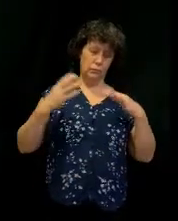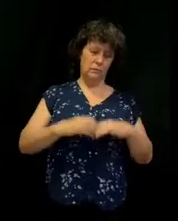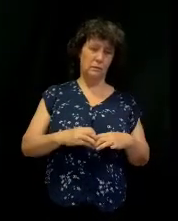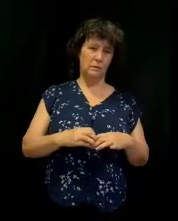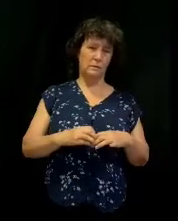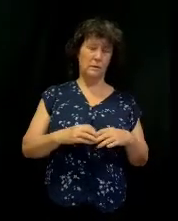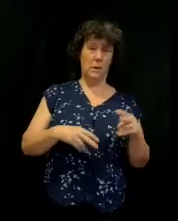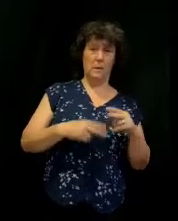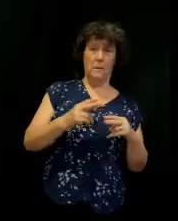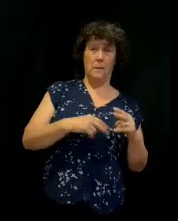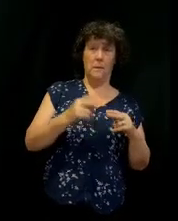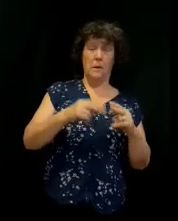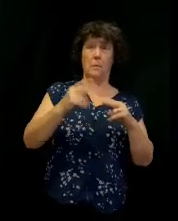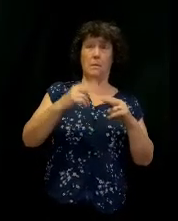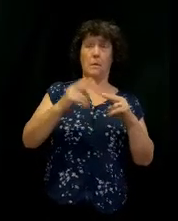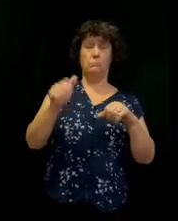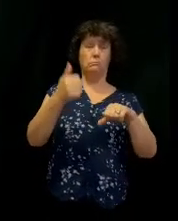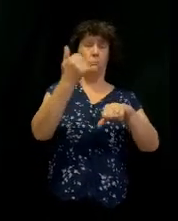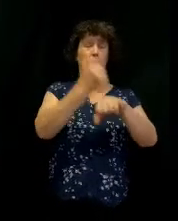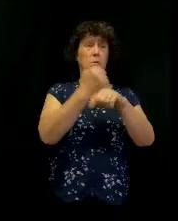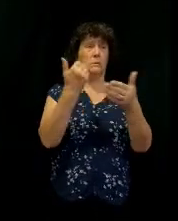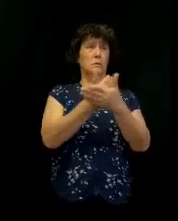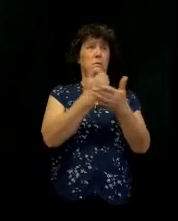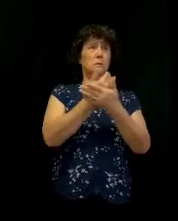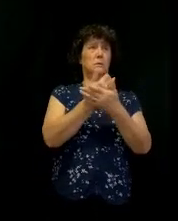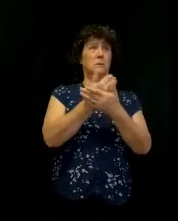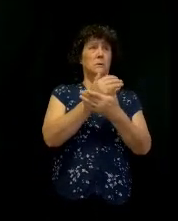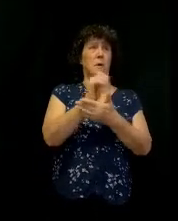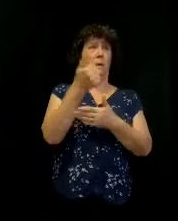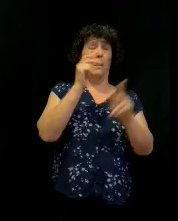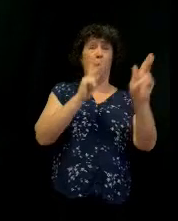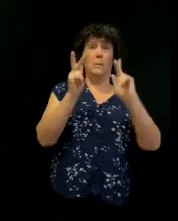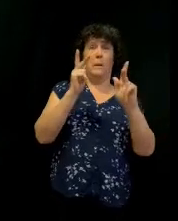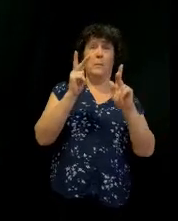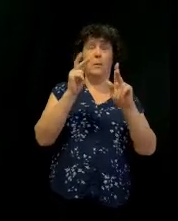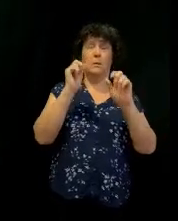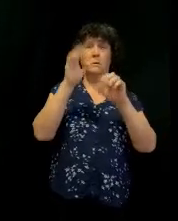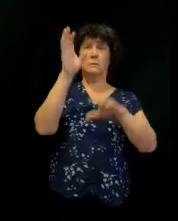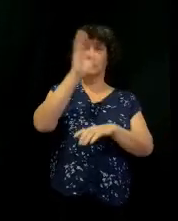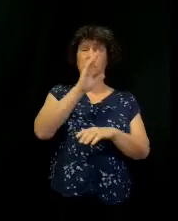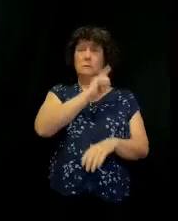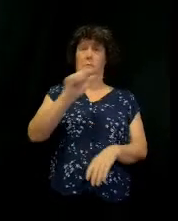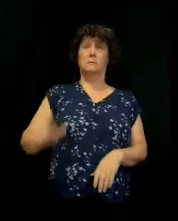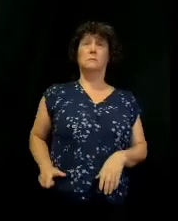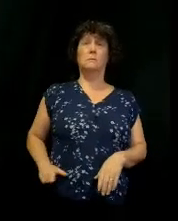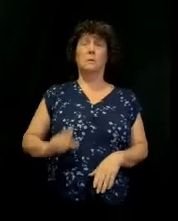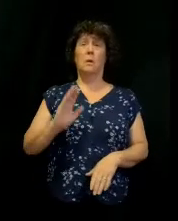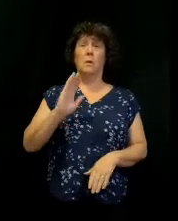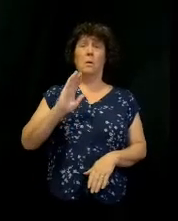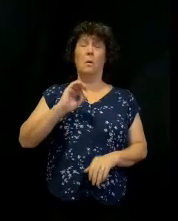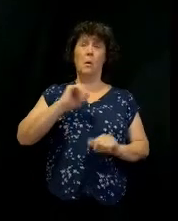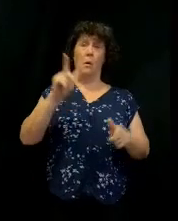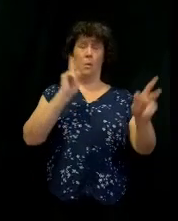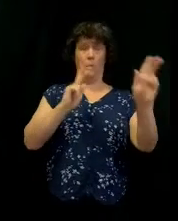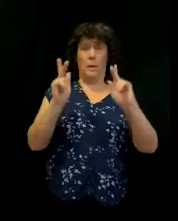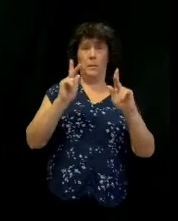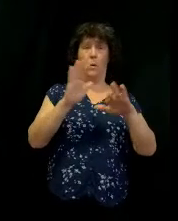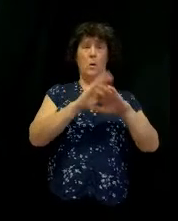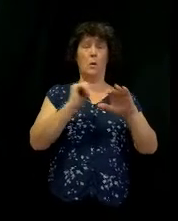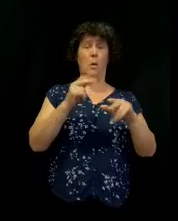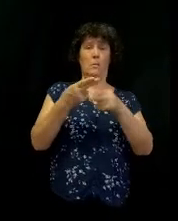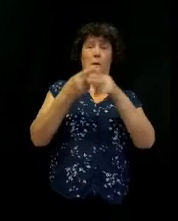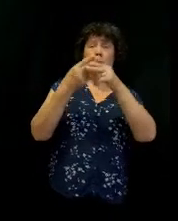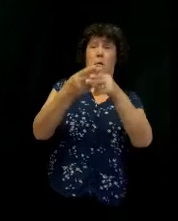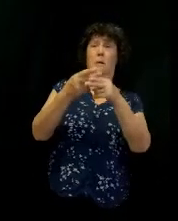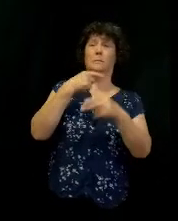ruins, and I will set it up so the rest of mankind may seek the Lord, even all the Gentiles who are called by my name, says